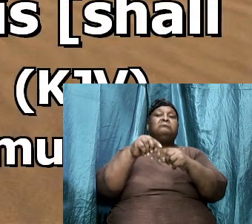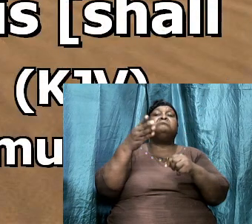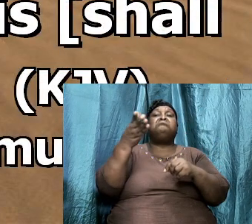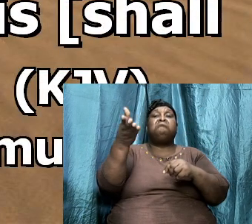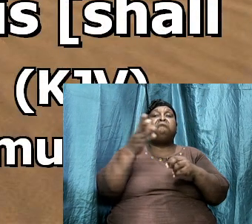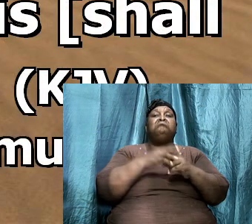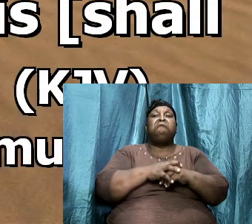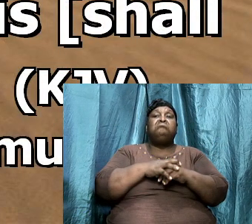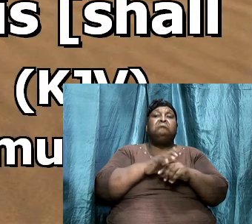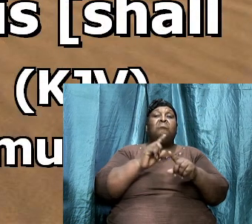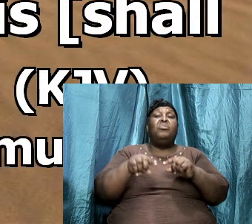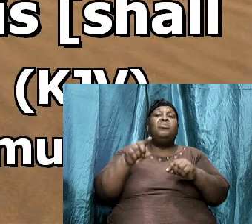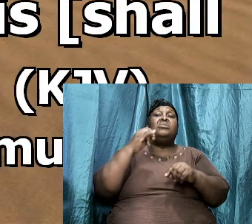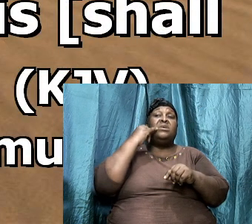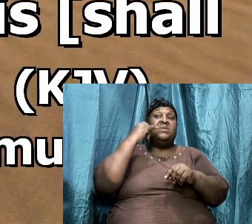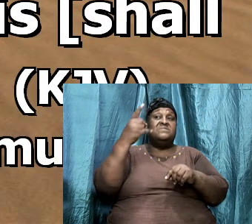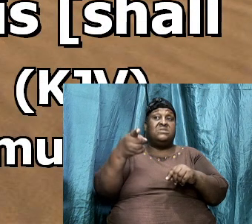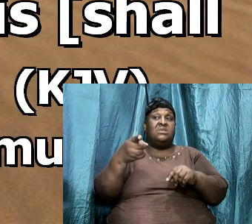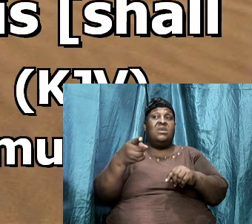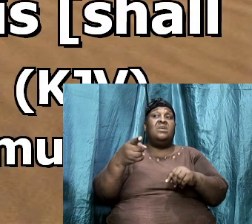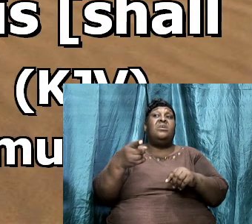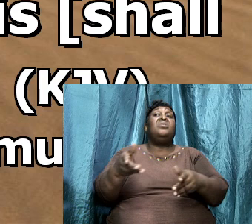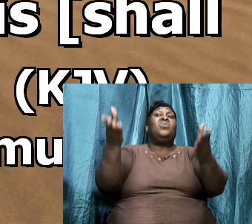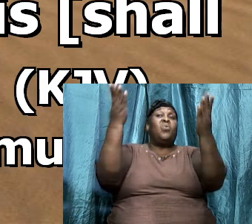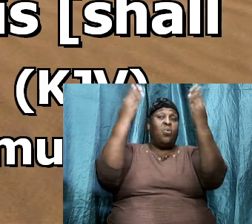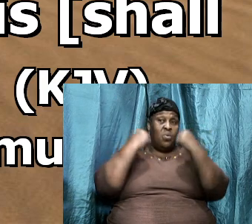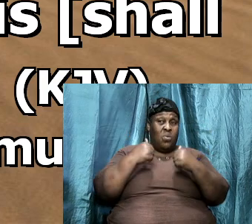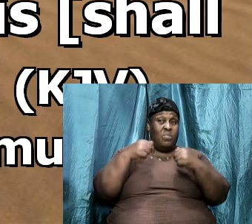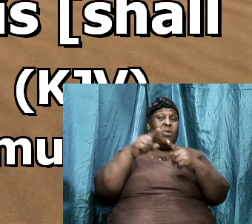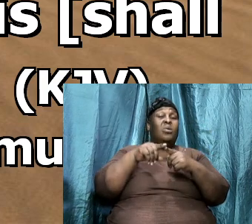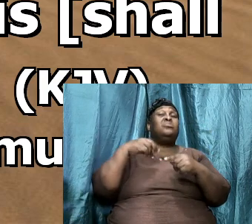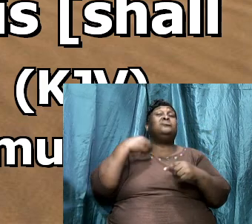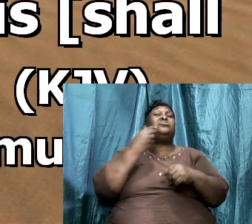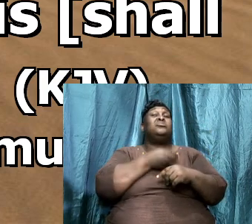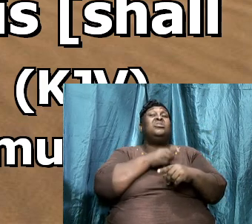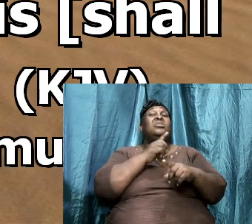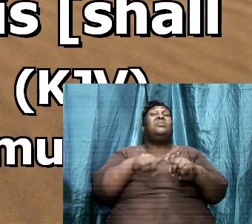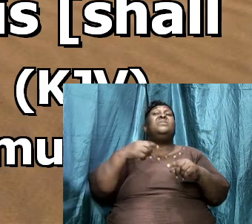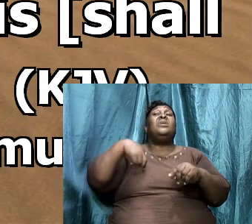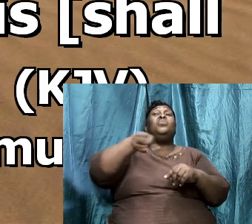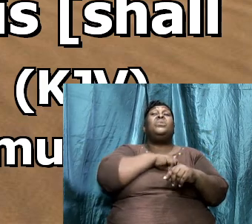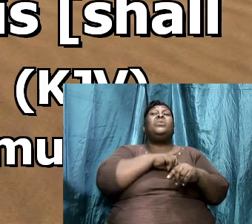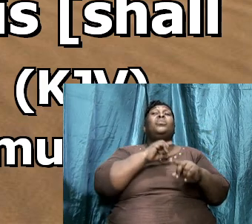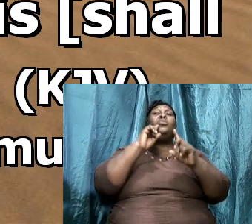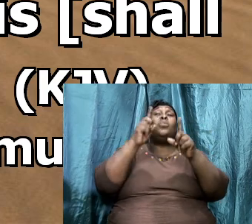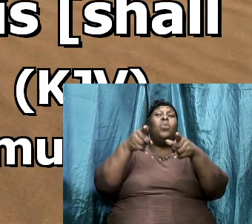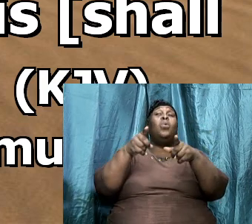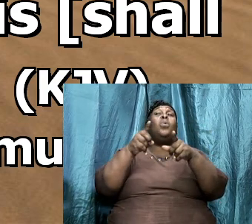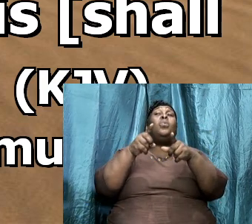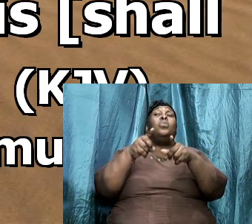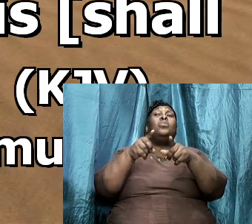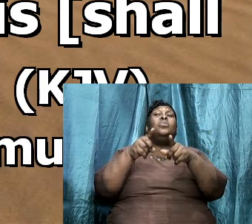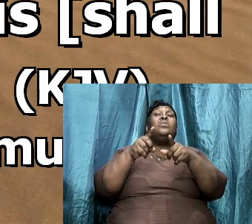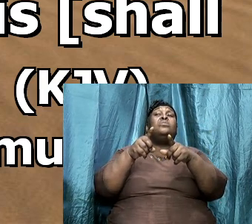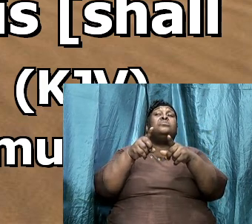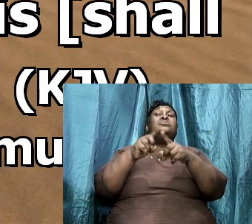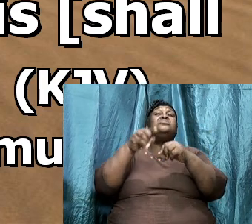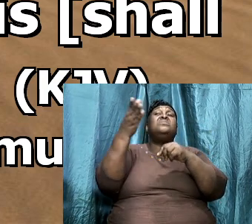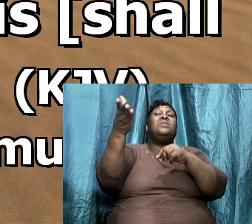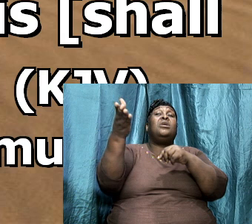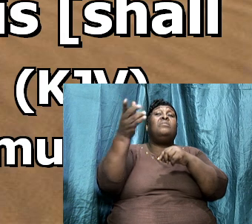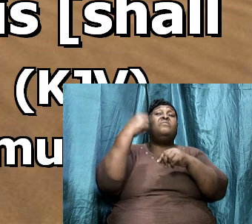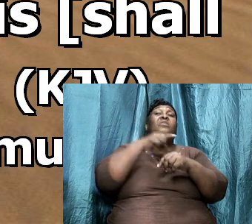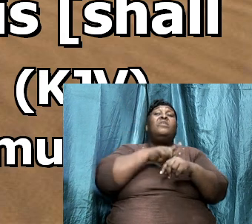but if they say thus come up unto us then we will go up for the Lord